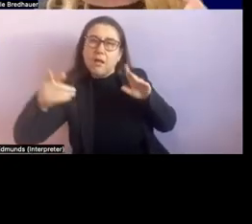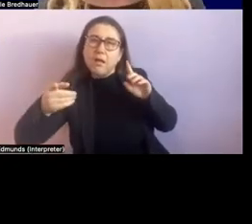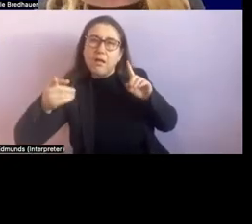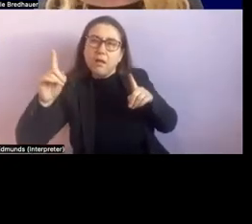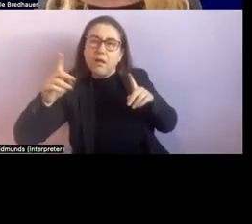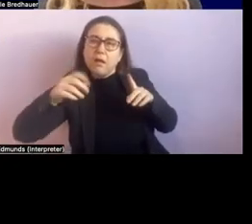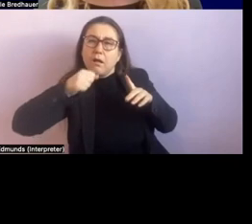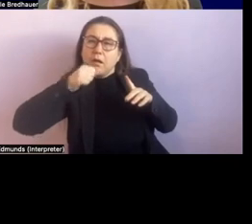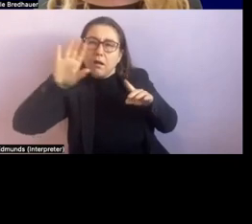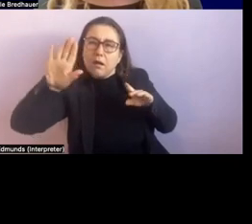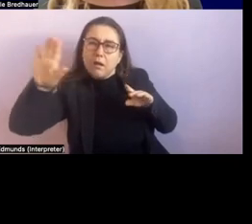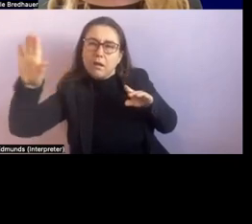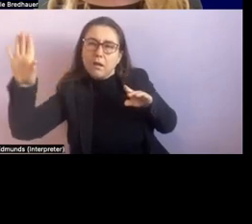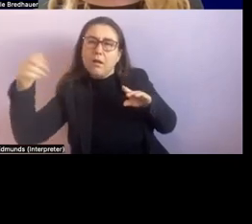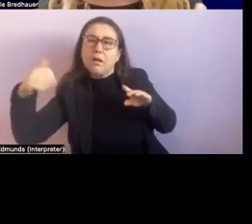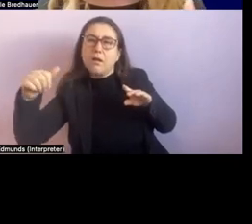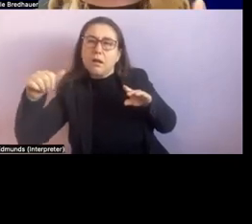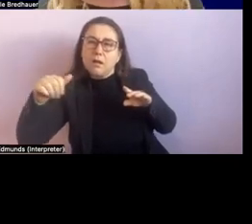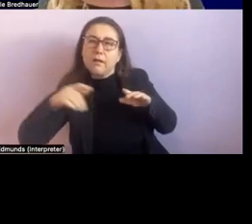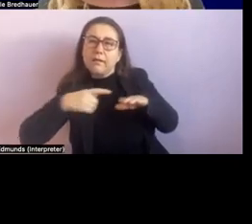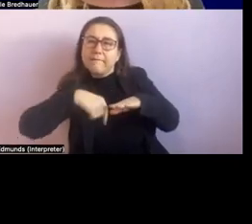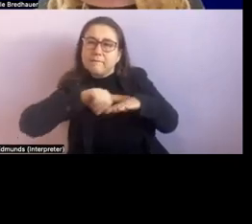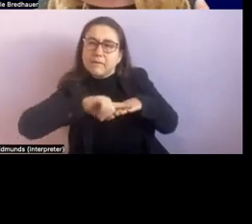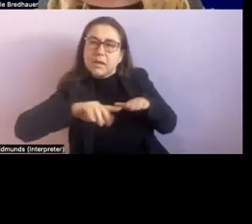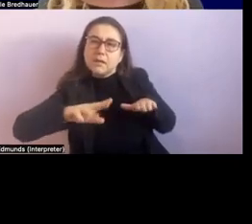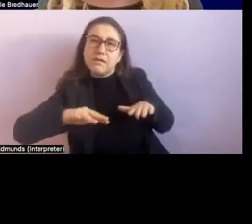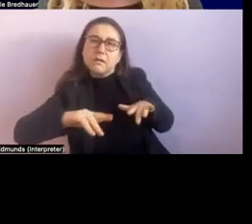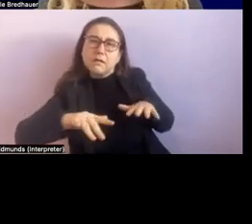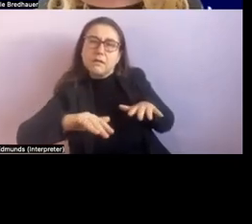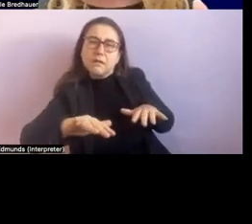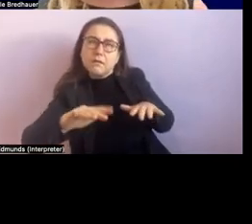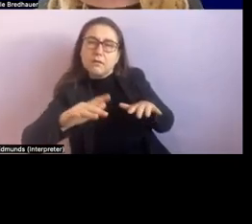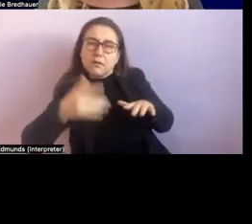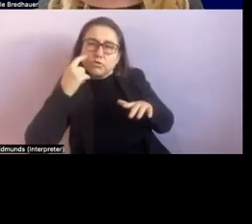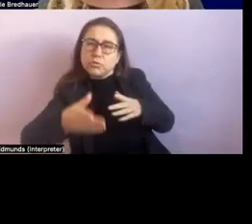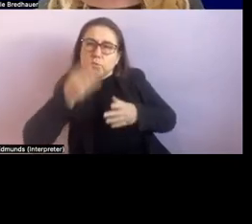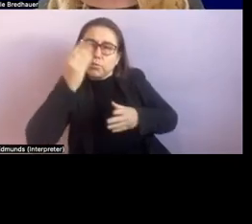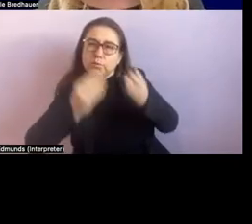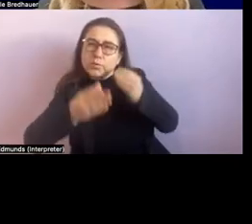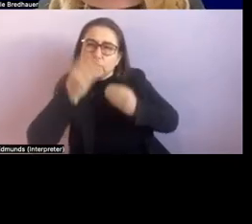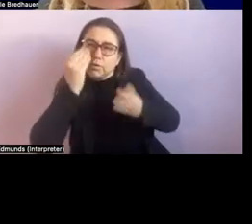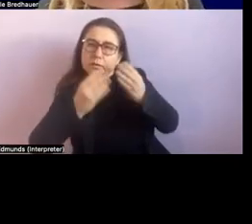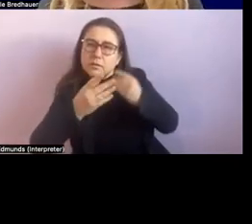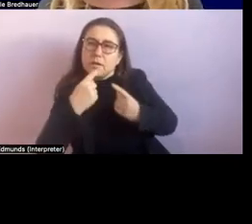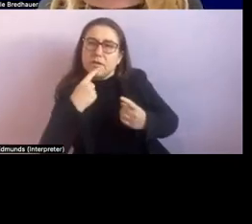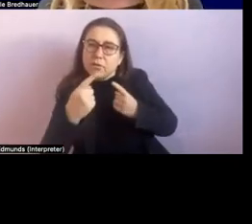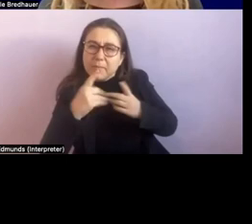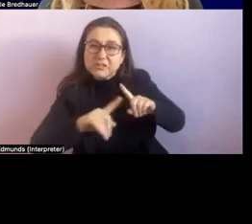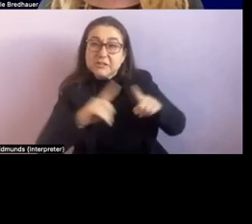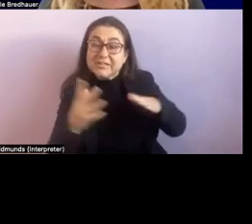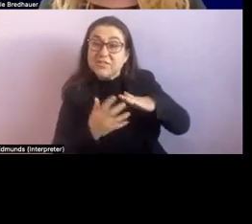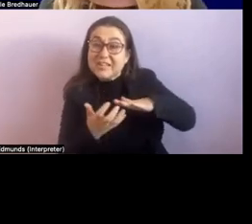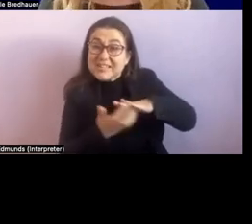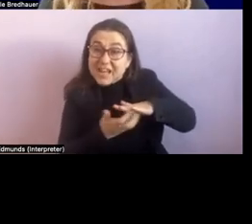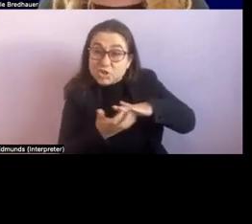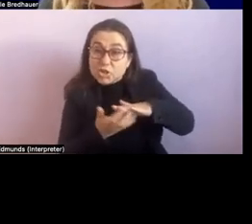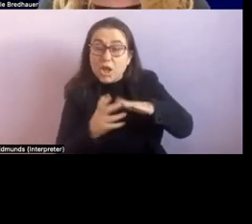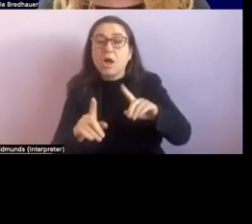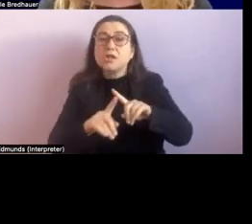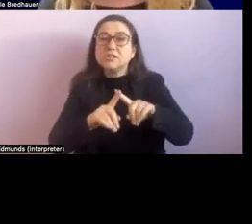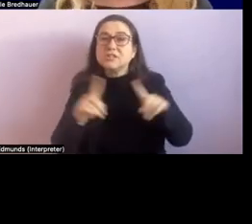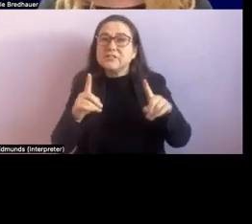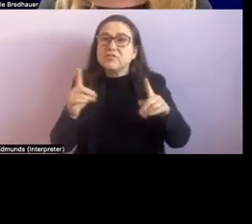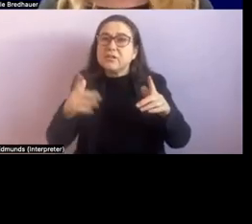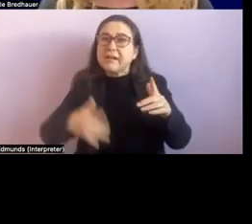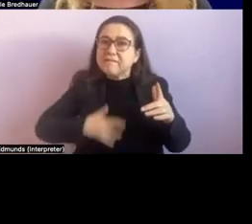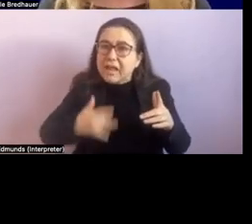popping her little foot out, gathering some beautiful factual information with her toes. And